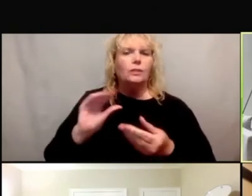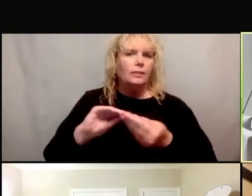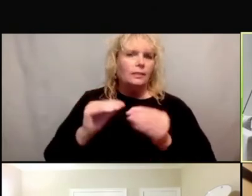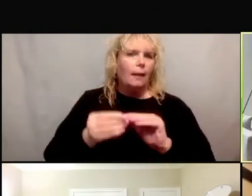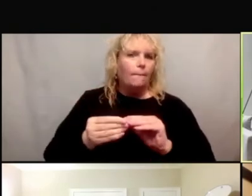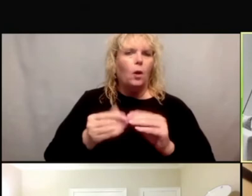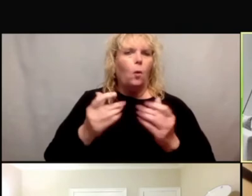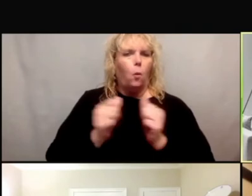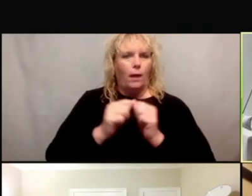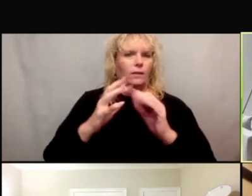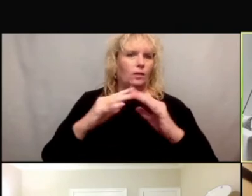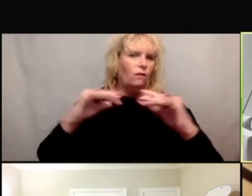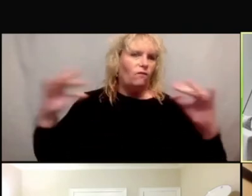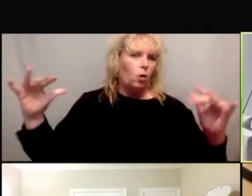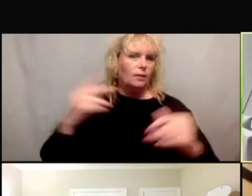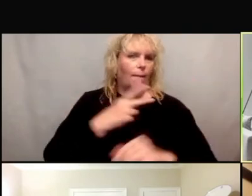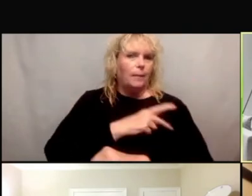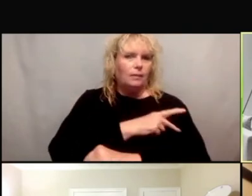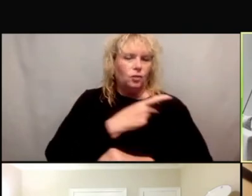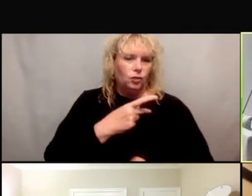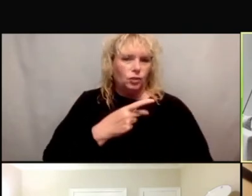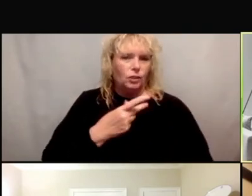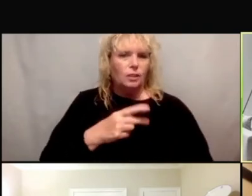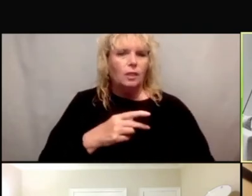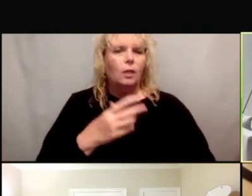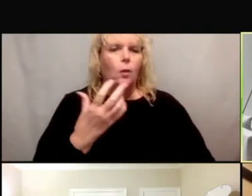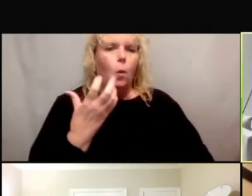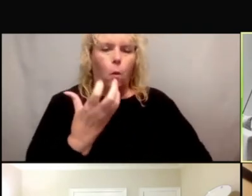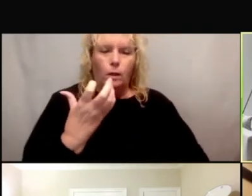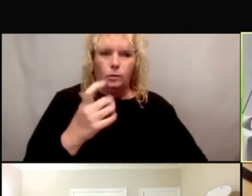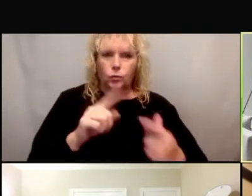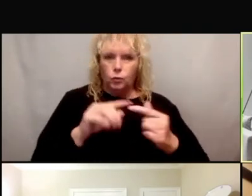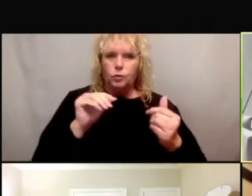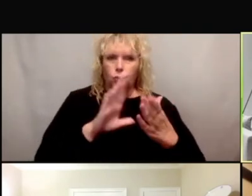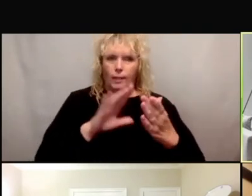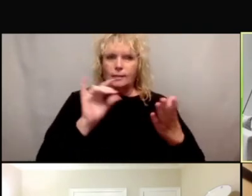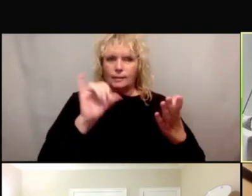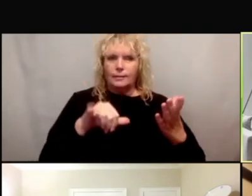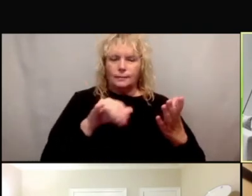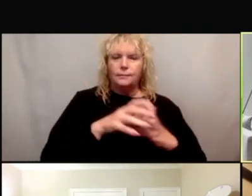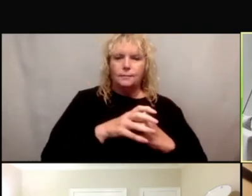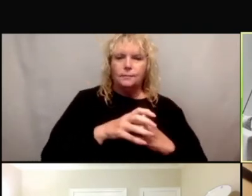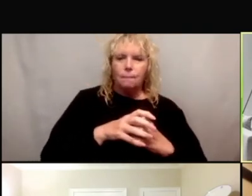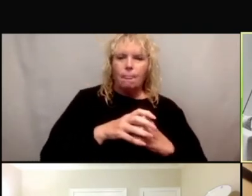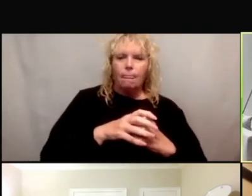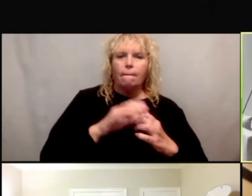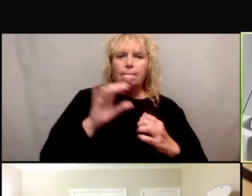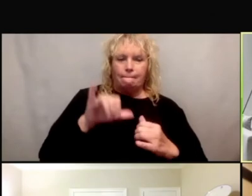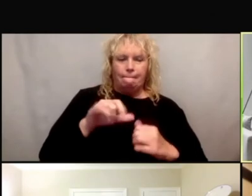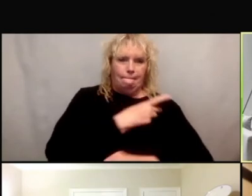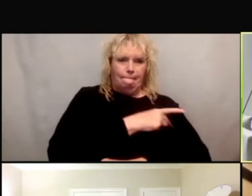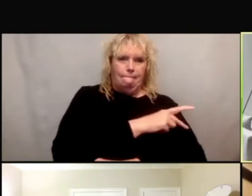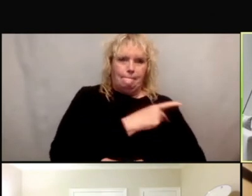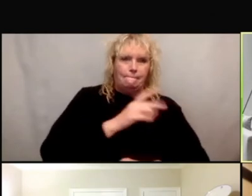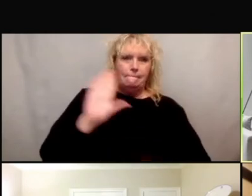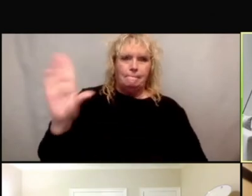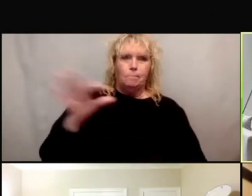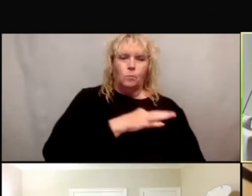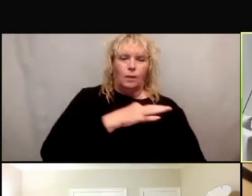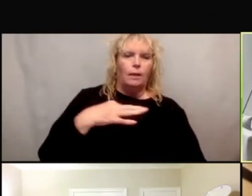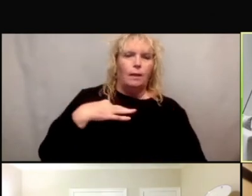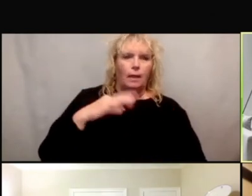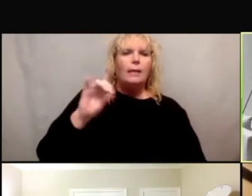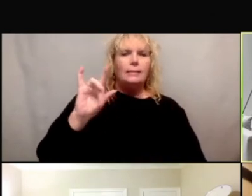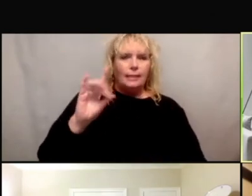diverse patients. And so to address these issues, the physician staff actually called